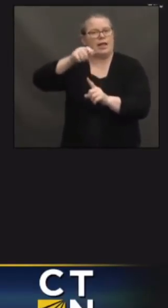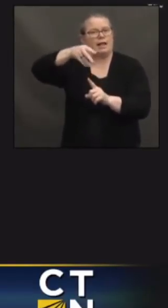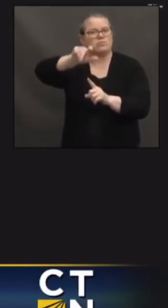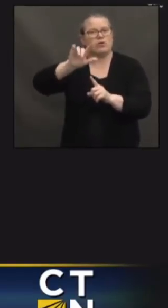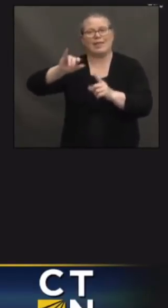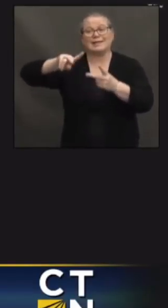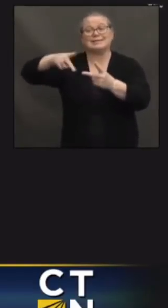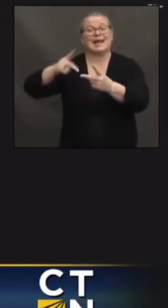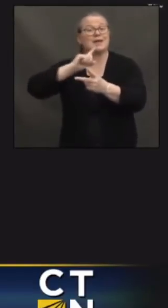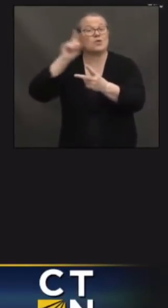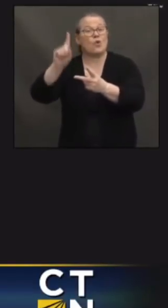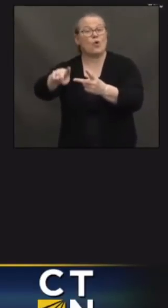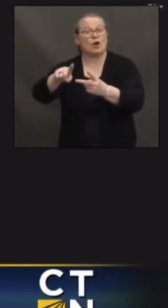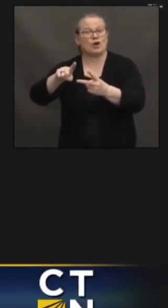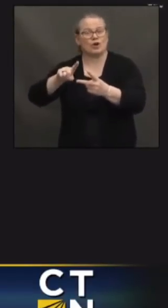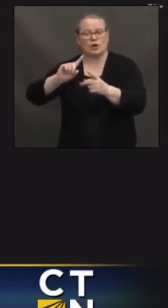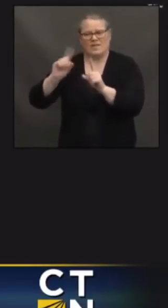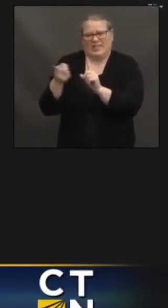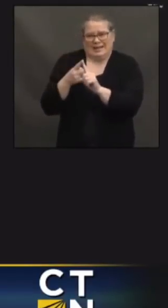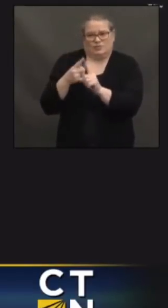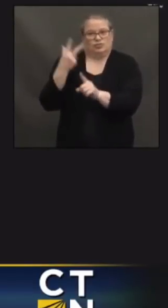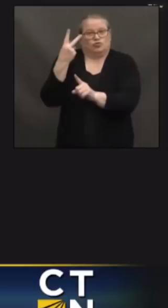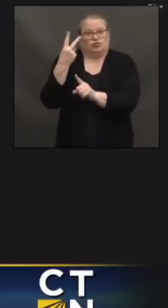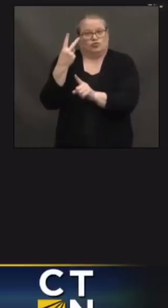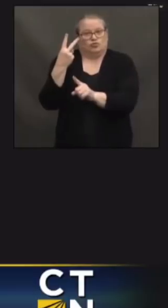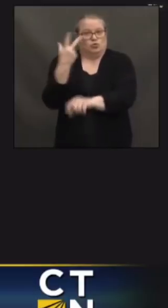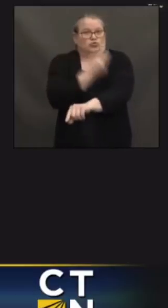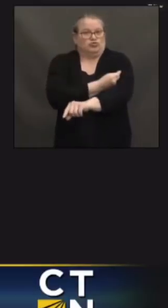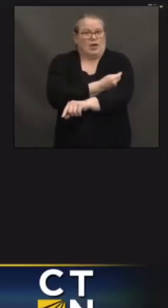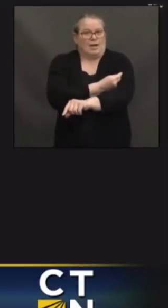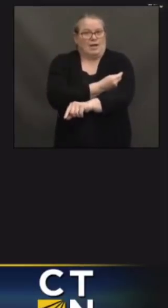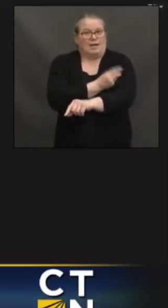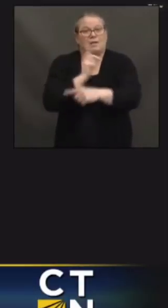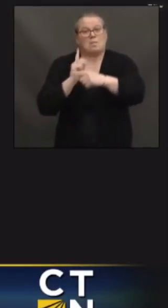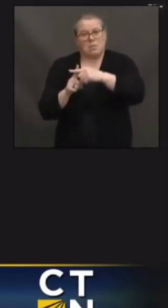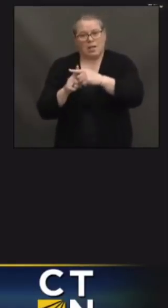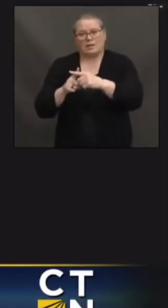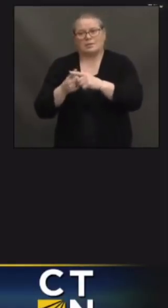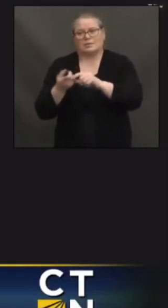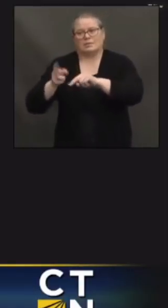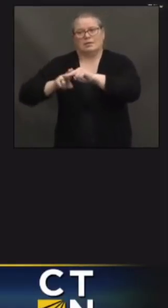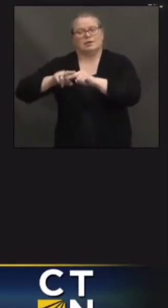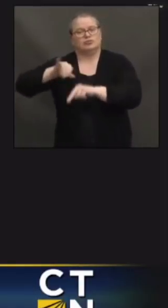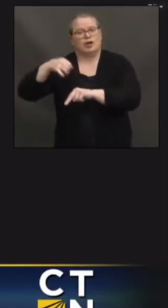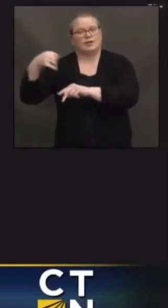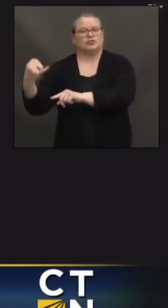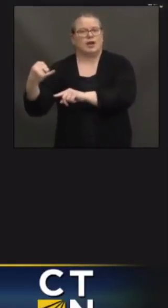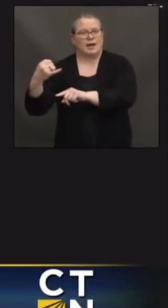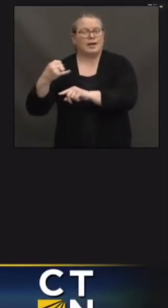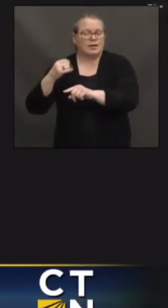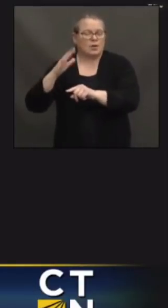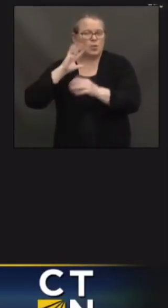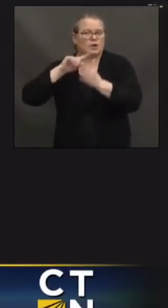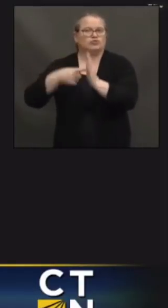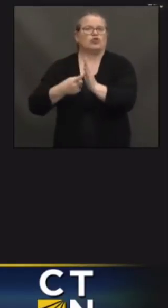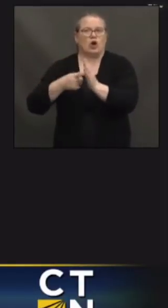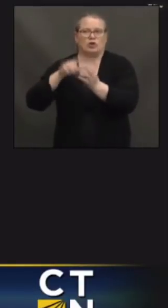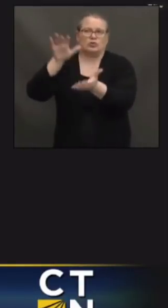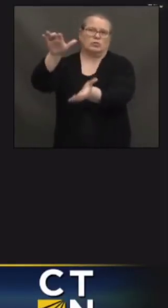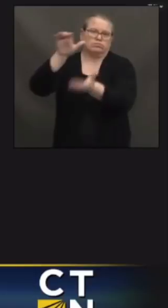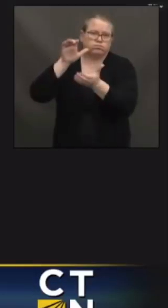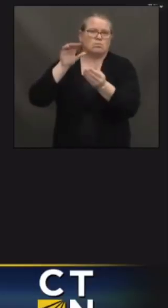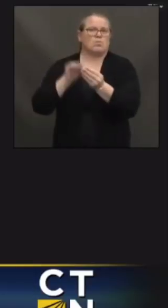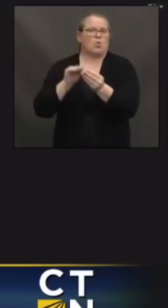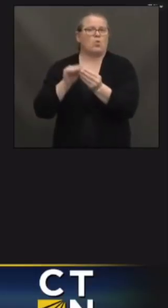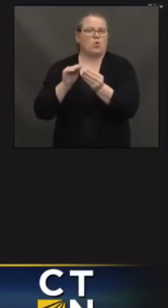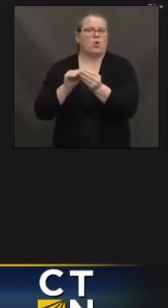of the initial two-shot vaccines as well as the additional J&J vaccine will begin to become much more widely